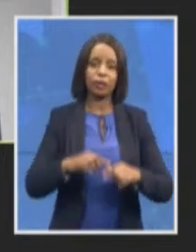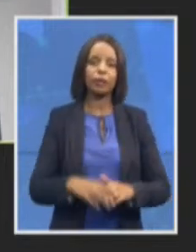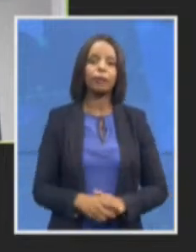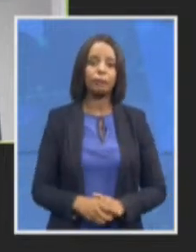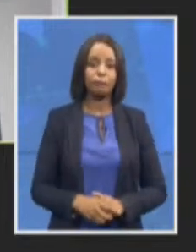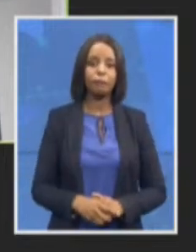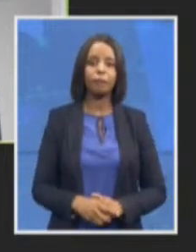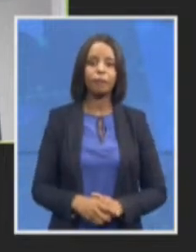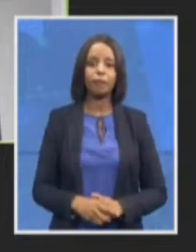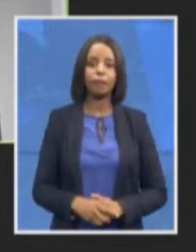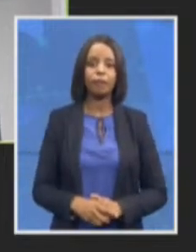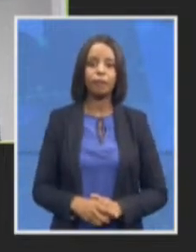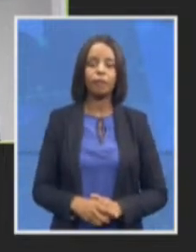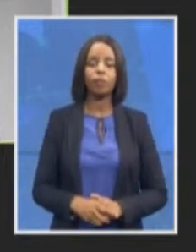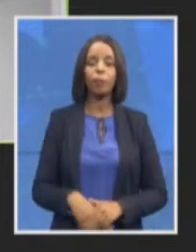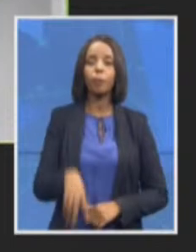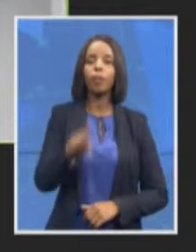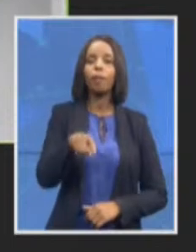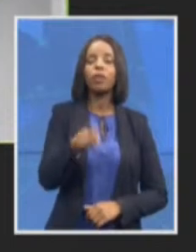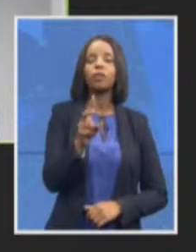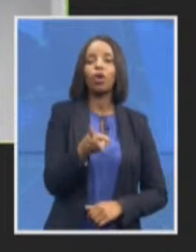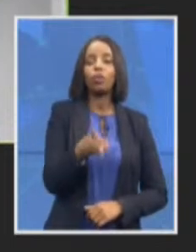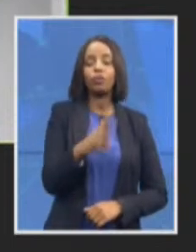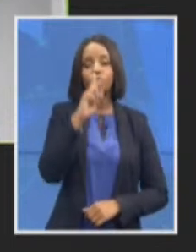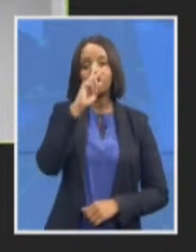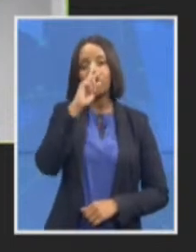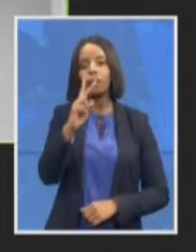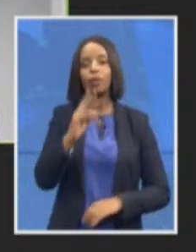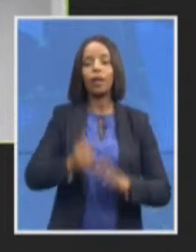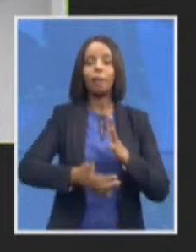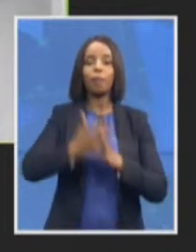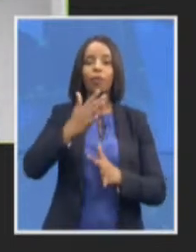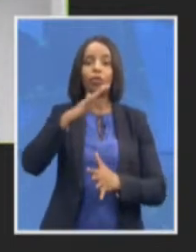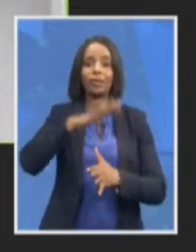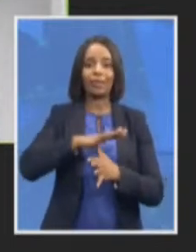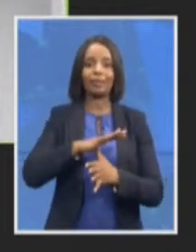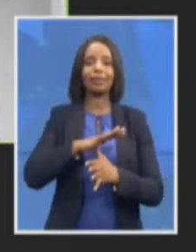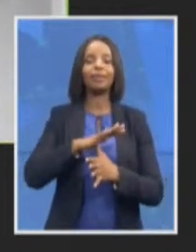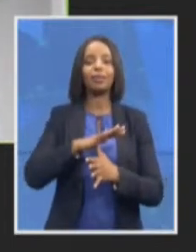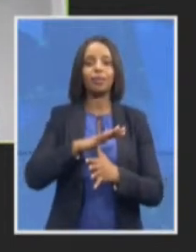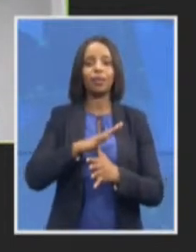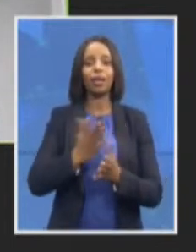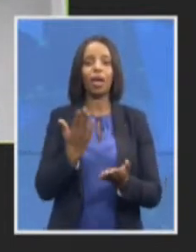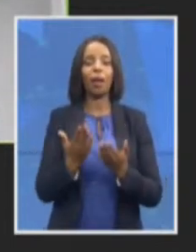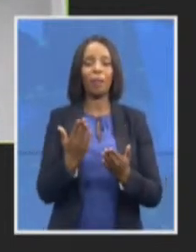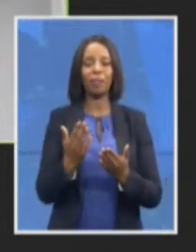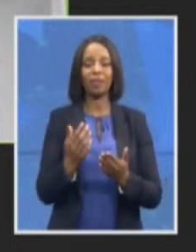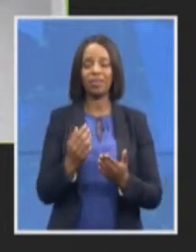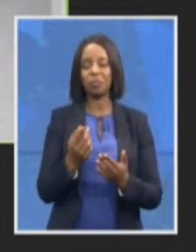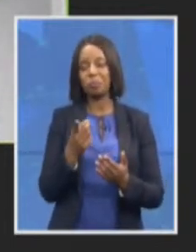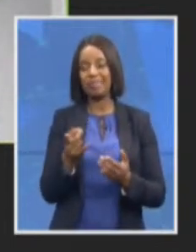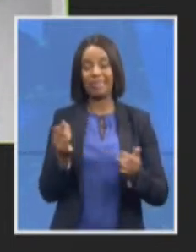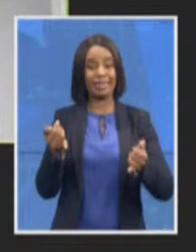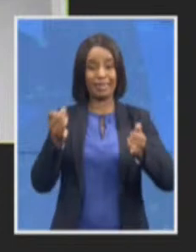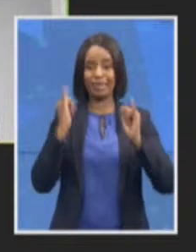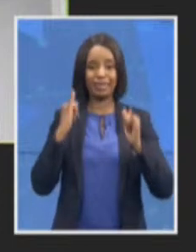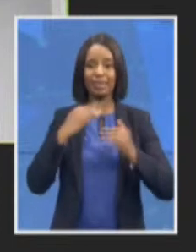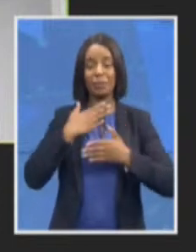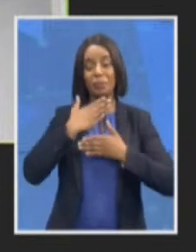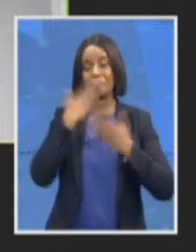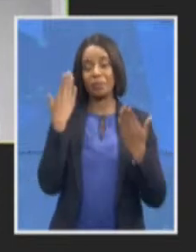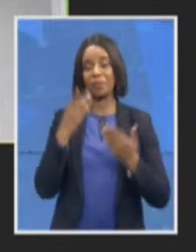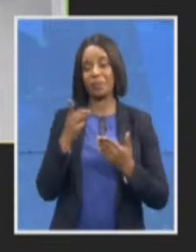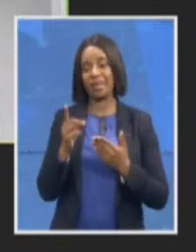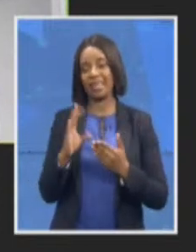prioritizing and perhaps the less serious cases and getting them to court whilst we are looking at the long